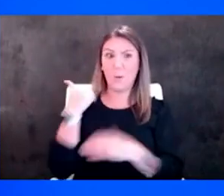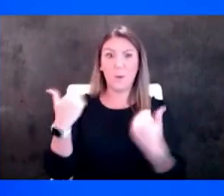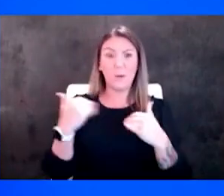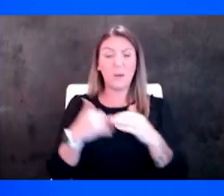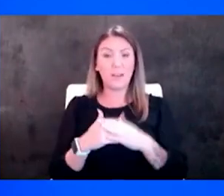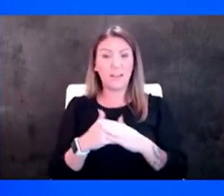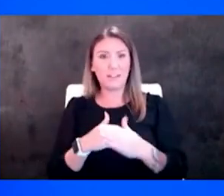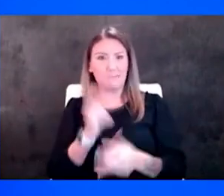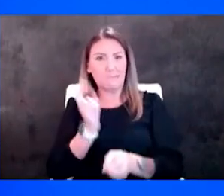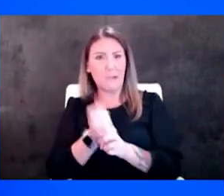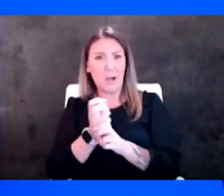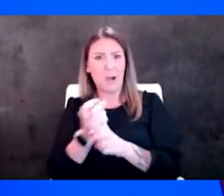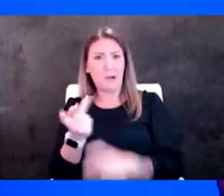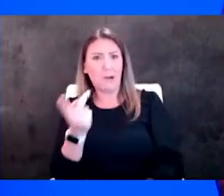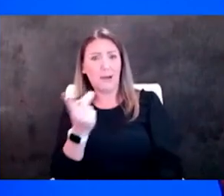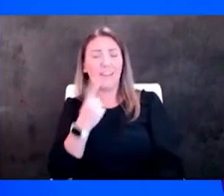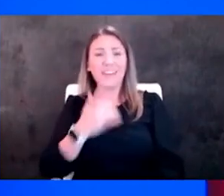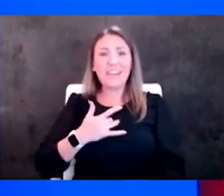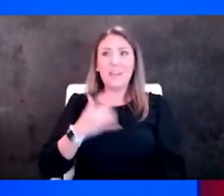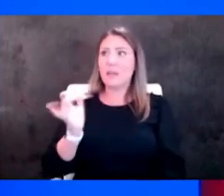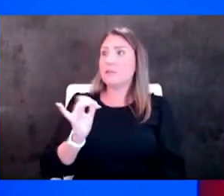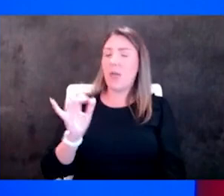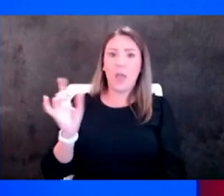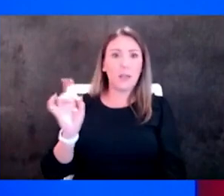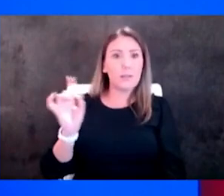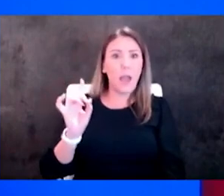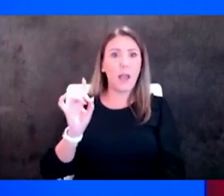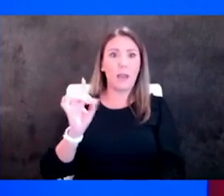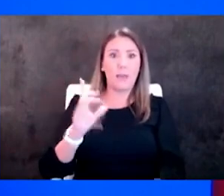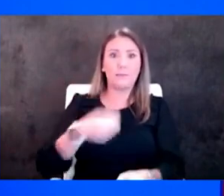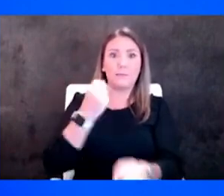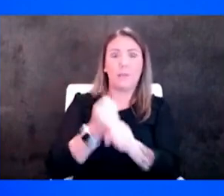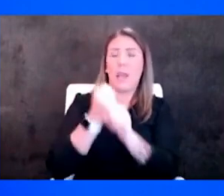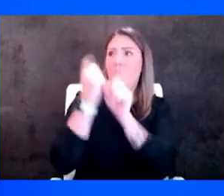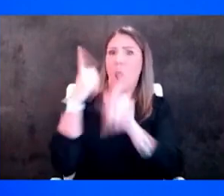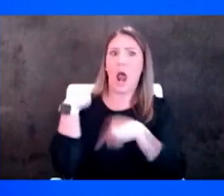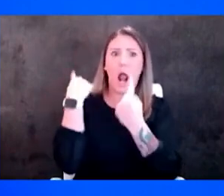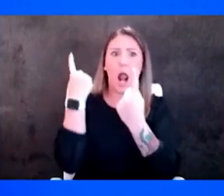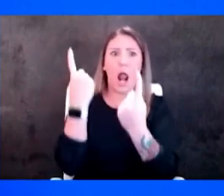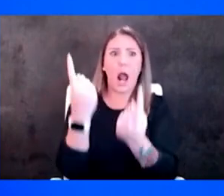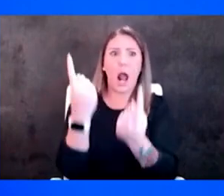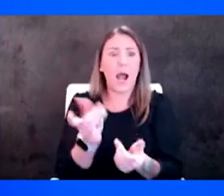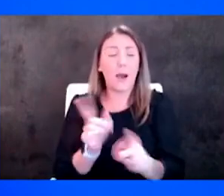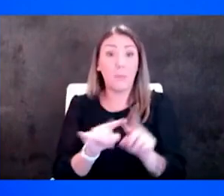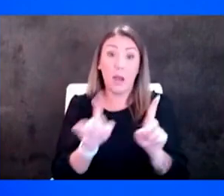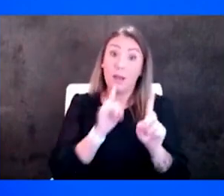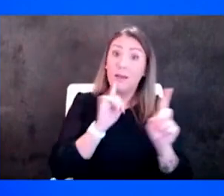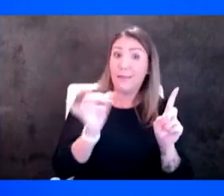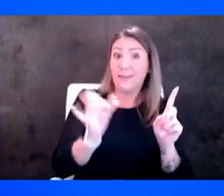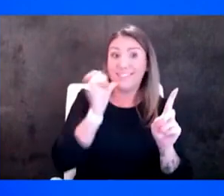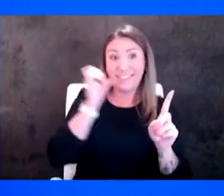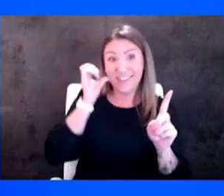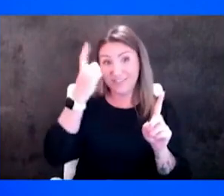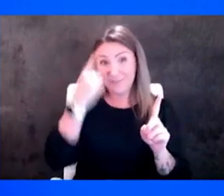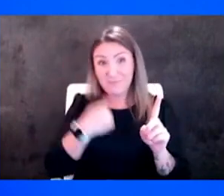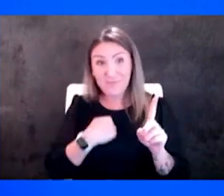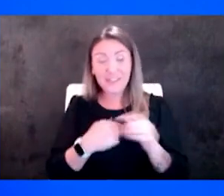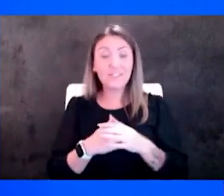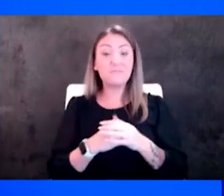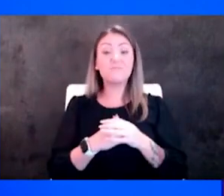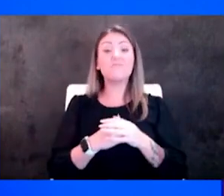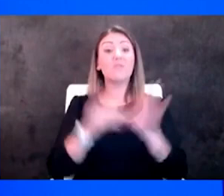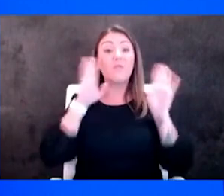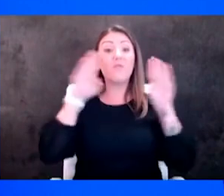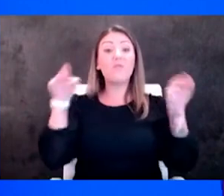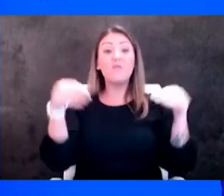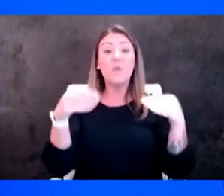dr mosher and i both feels like decades to recognize it feels like decades to you it seems like yesterday to me um and our focus started out around time